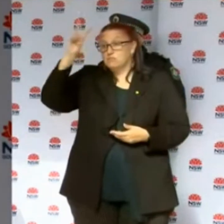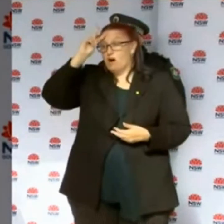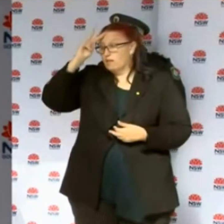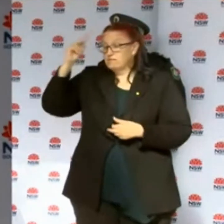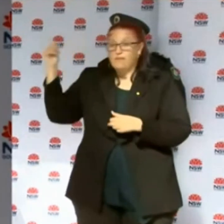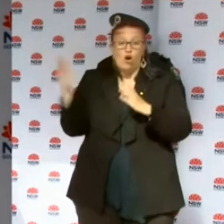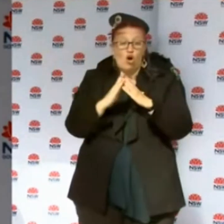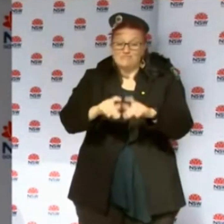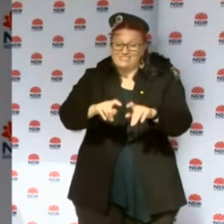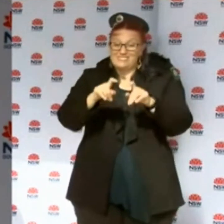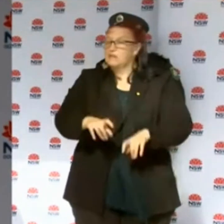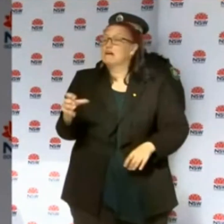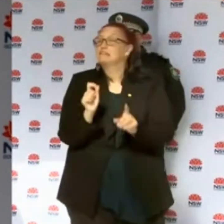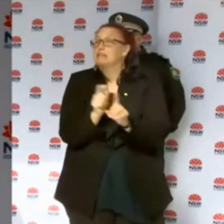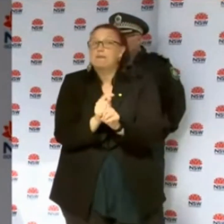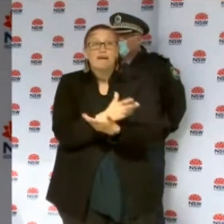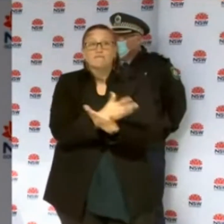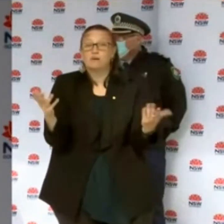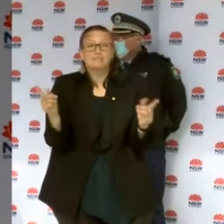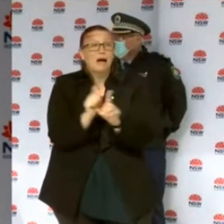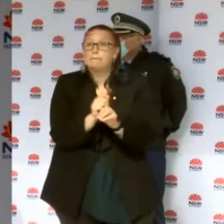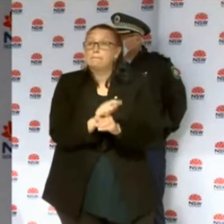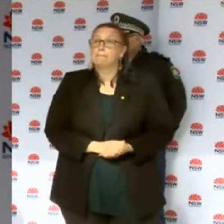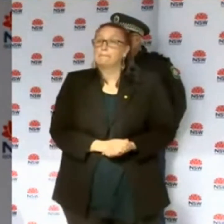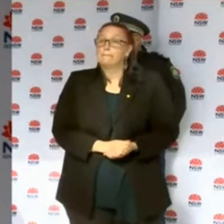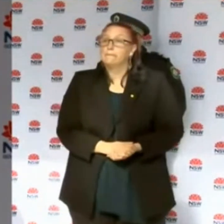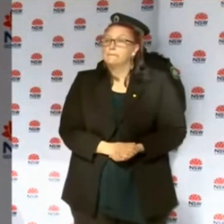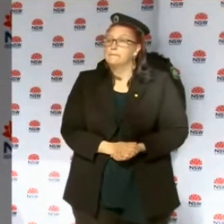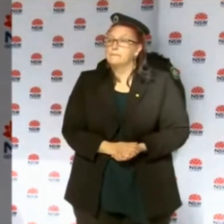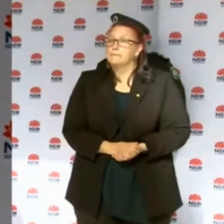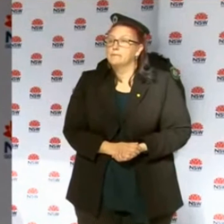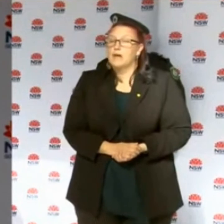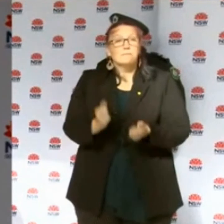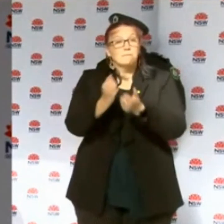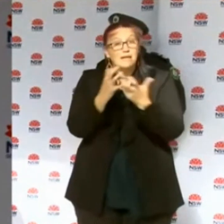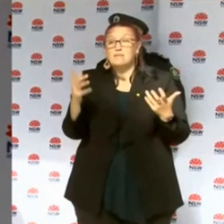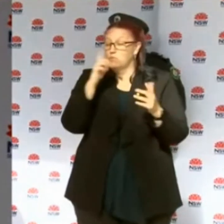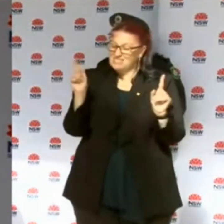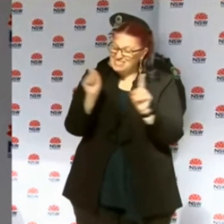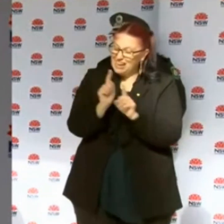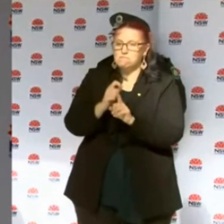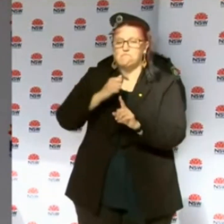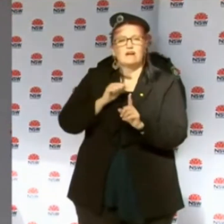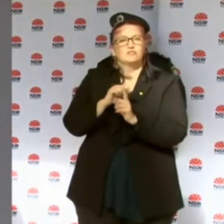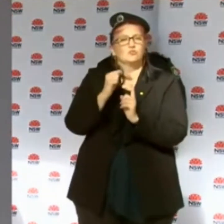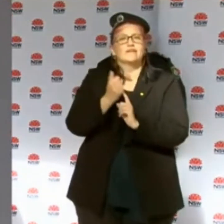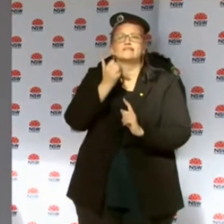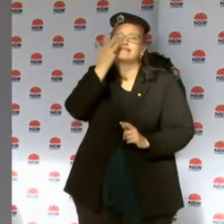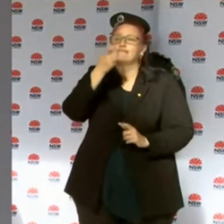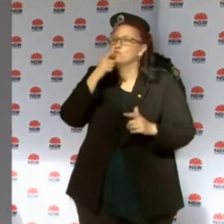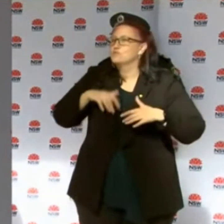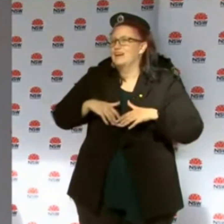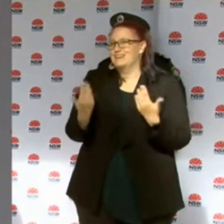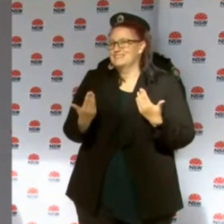subject to it just like anybody else. But can I make it clear that a number of people are in my situation, and will be in the coming days,